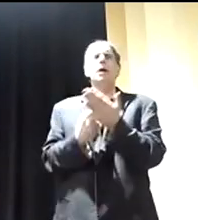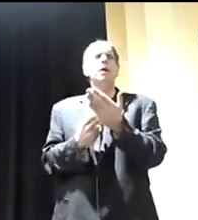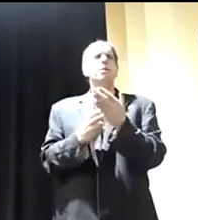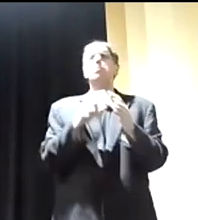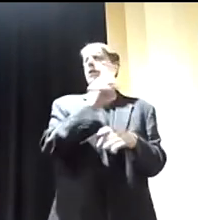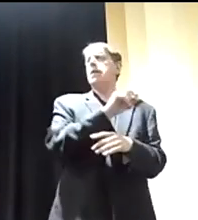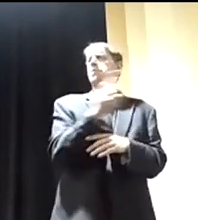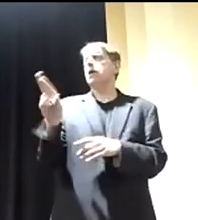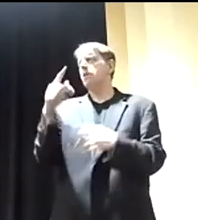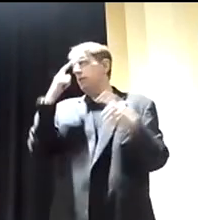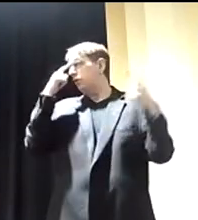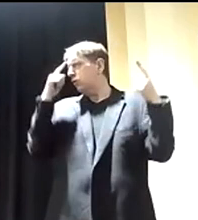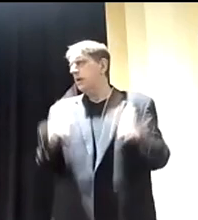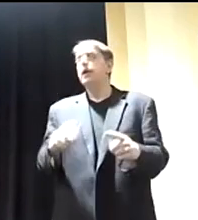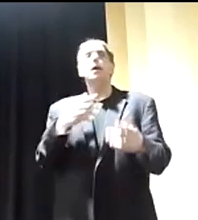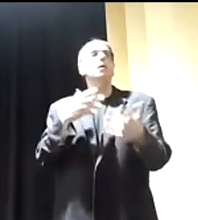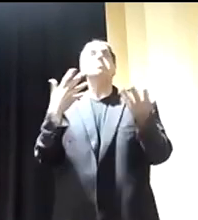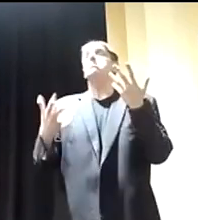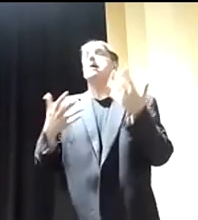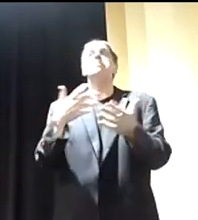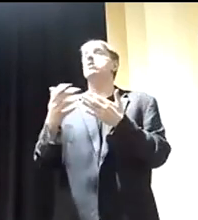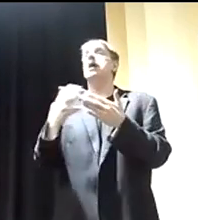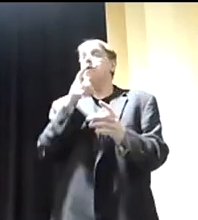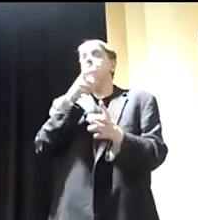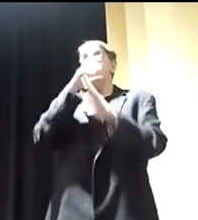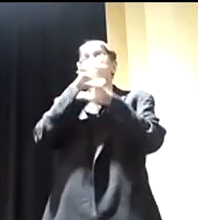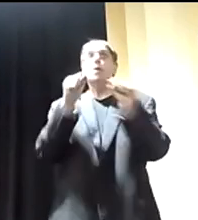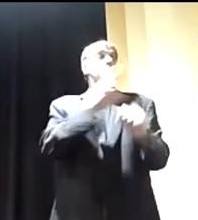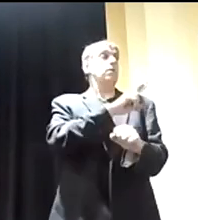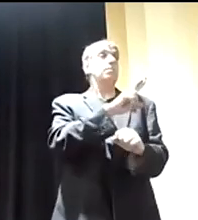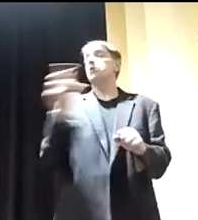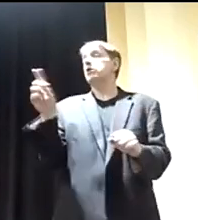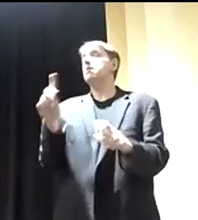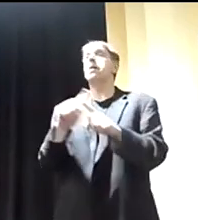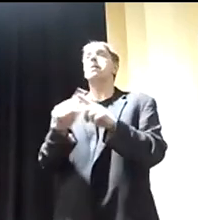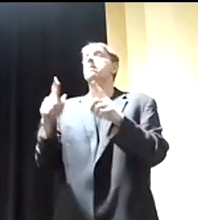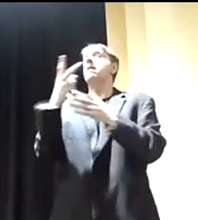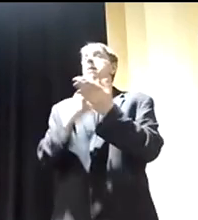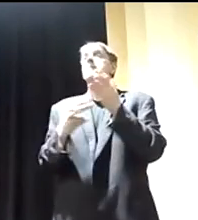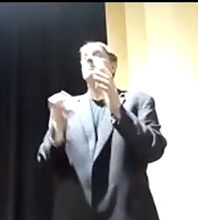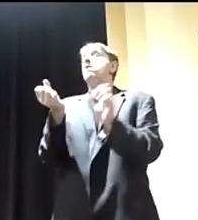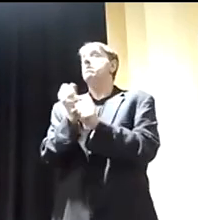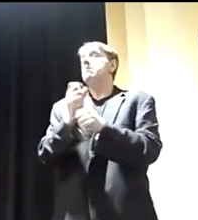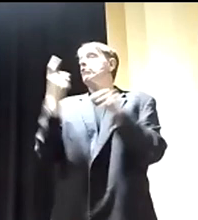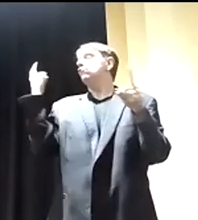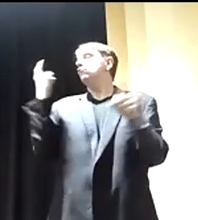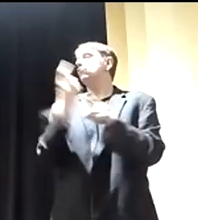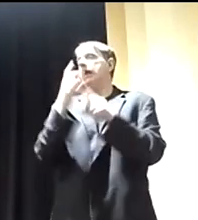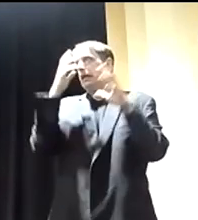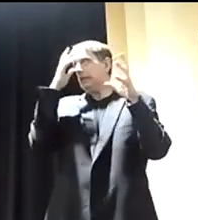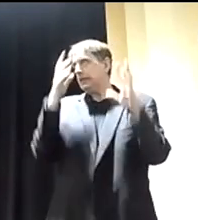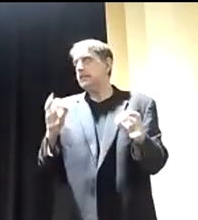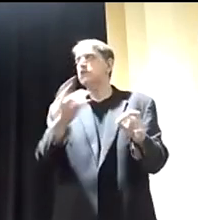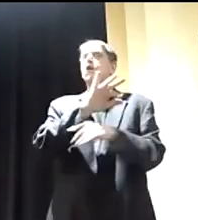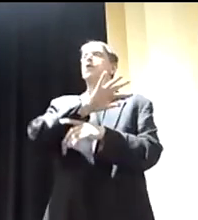like President Trump. You may not like President Biden, whoever you are. But both made the right decision to bring our troops home.